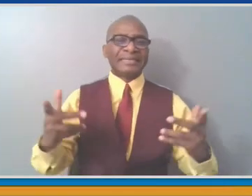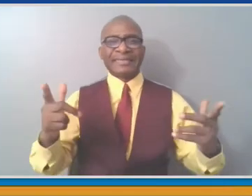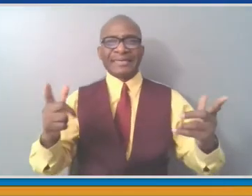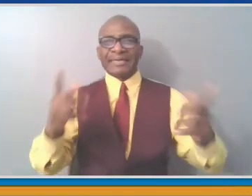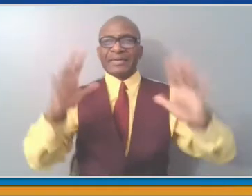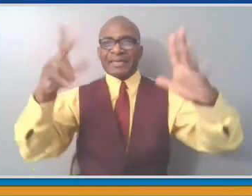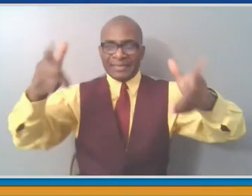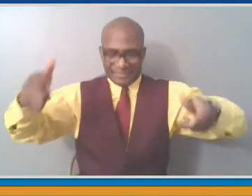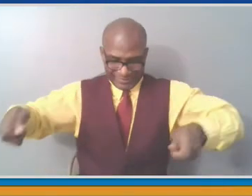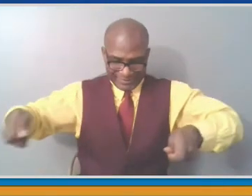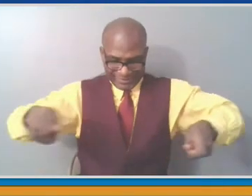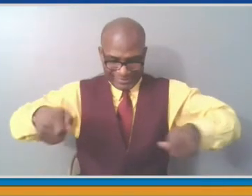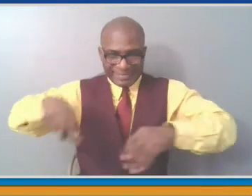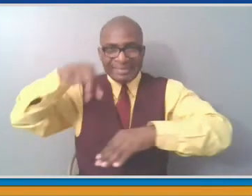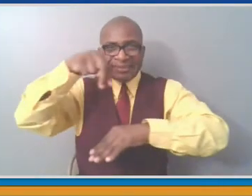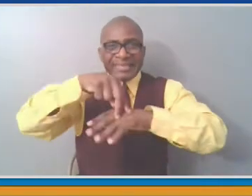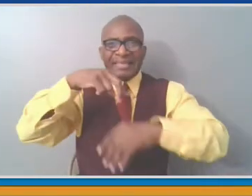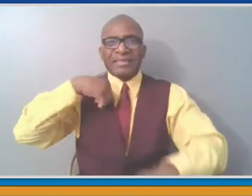My apologies.